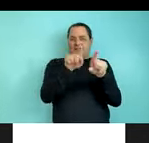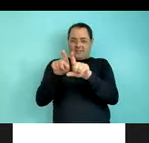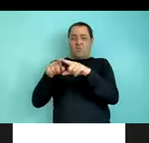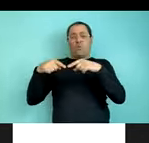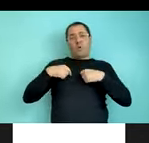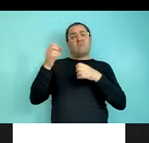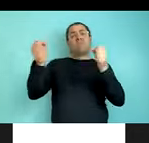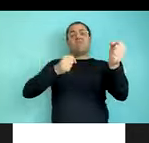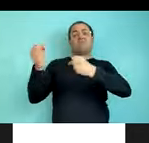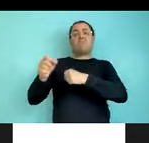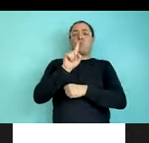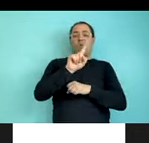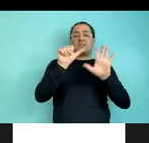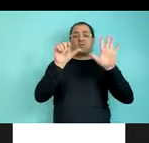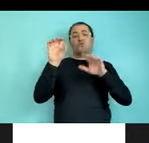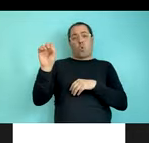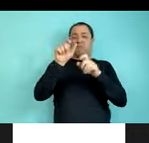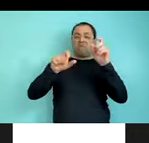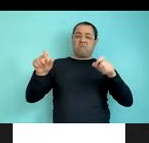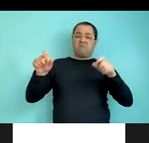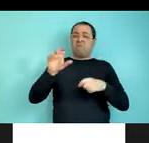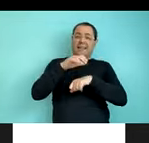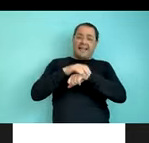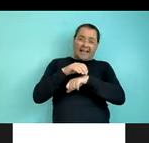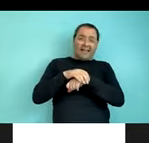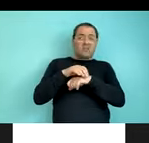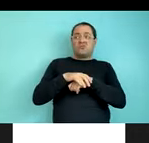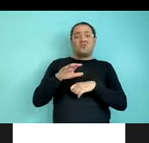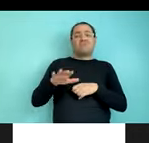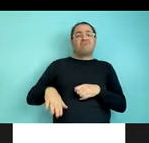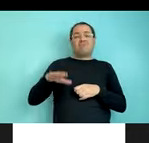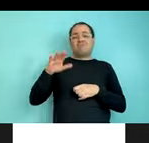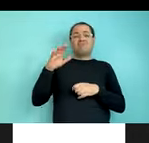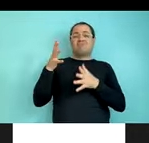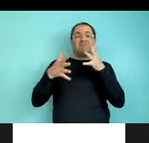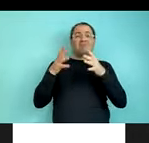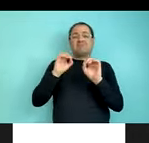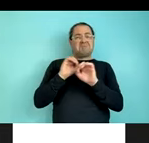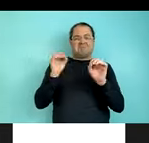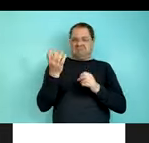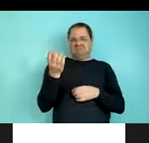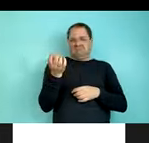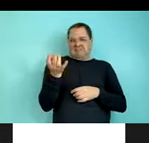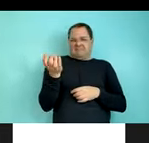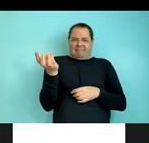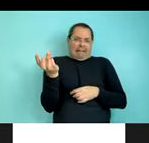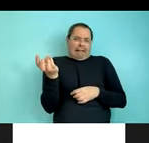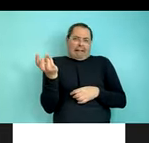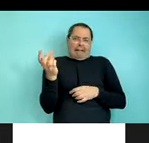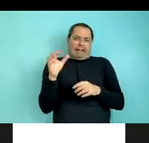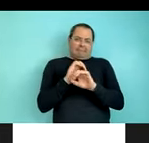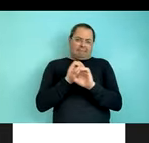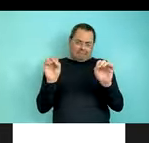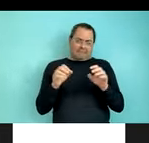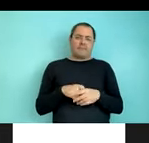all native speakers of English with little to no sign language exposure. And following the traditional structural